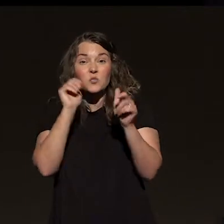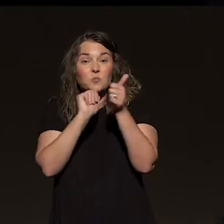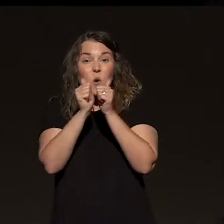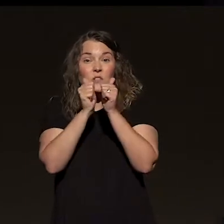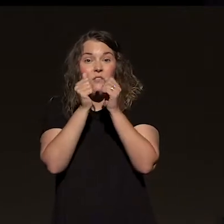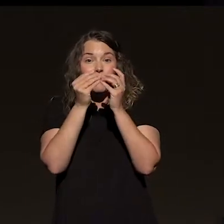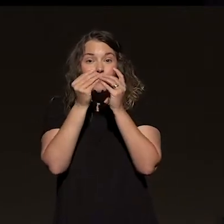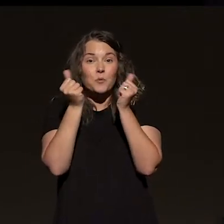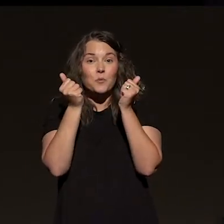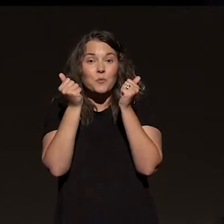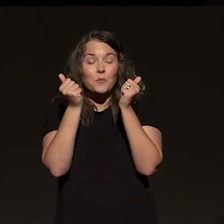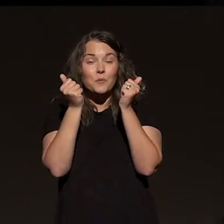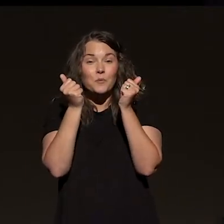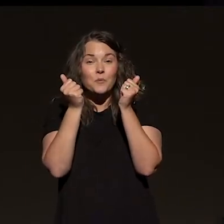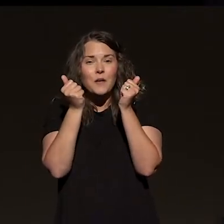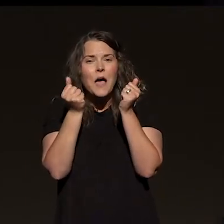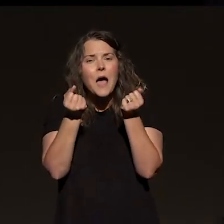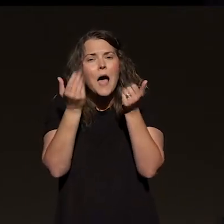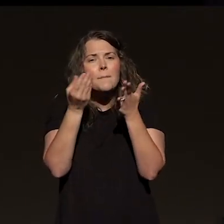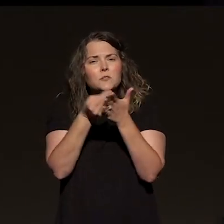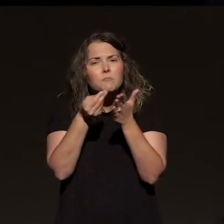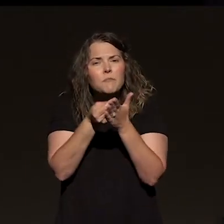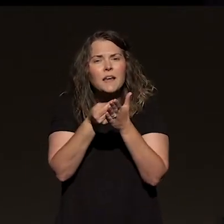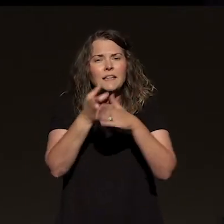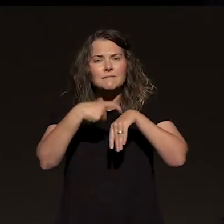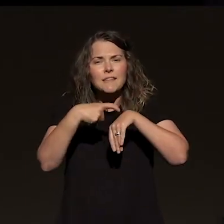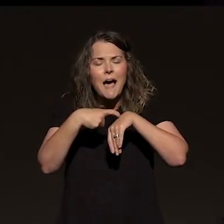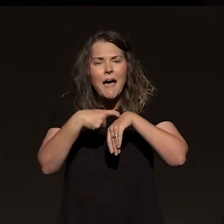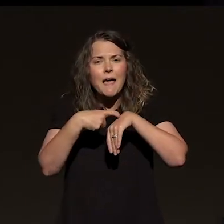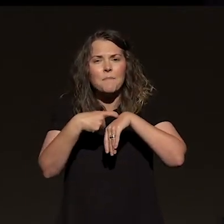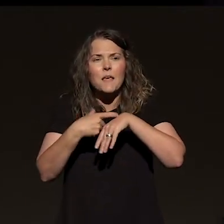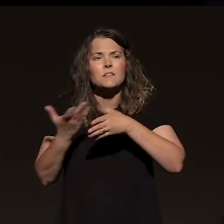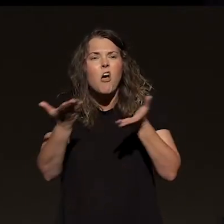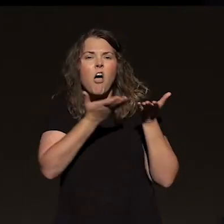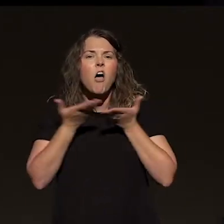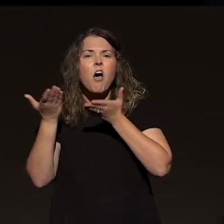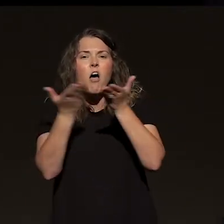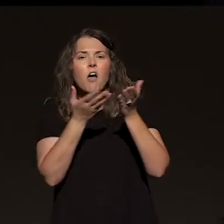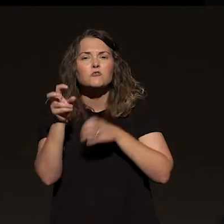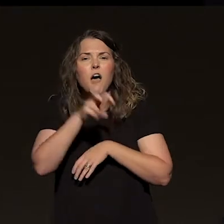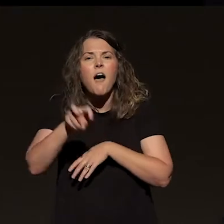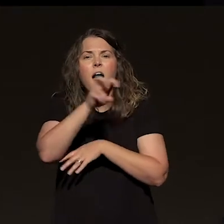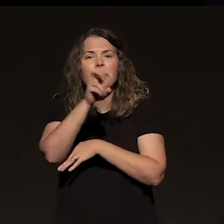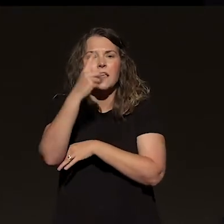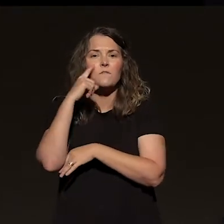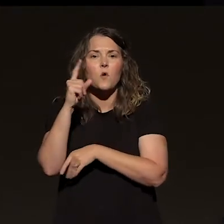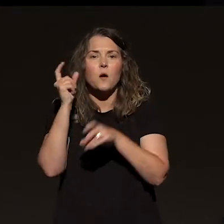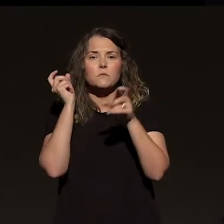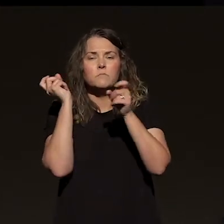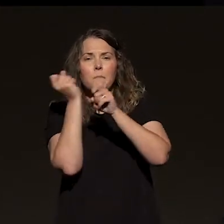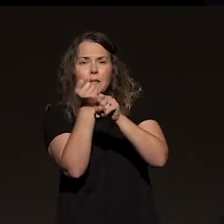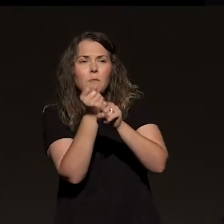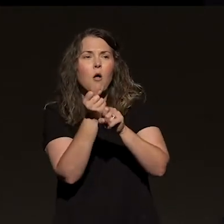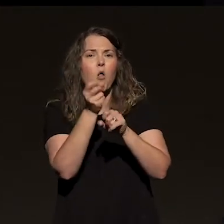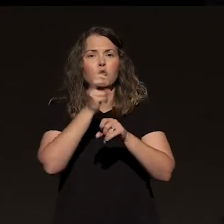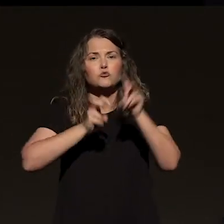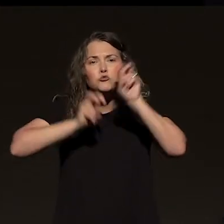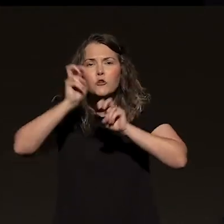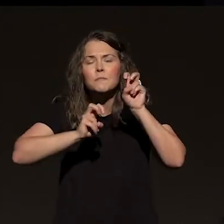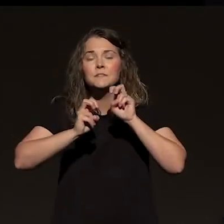gone. Think about how much of your money, your time you've spent wagging your kids all around the Southeast to play tournament ball. And it's gone.